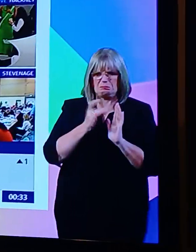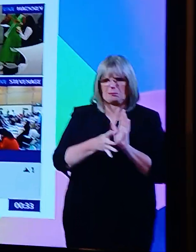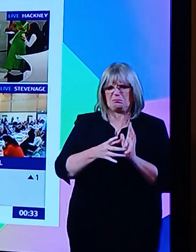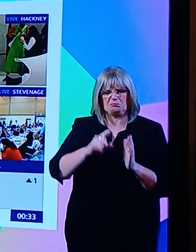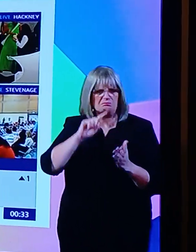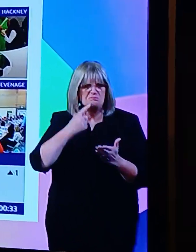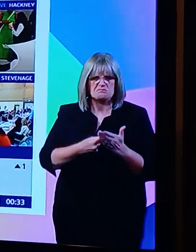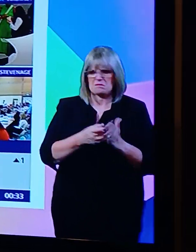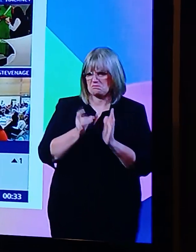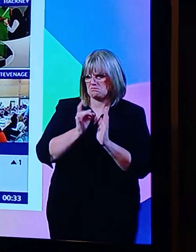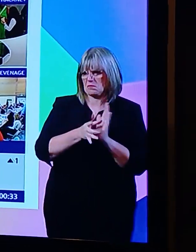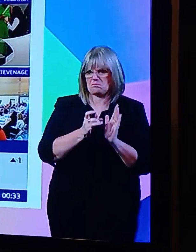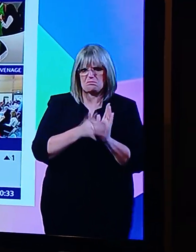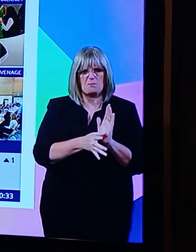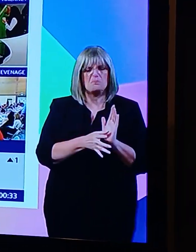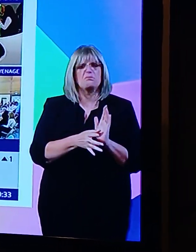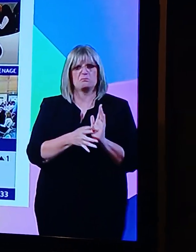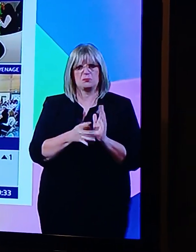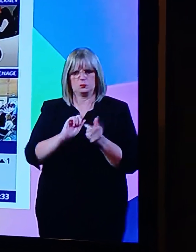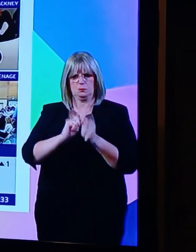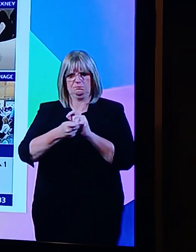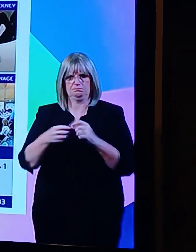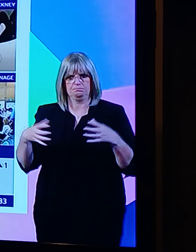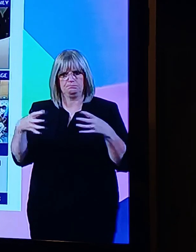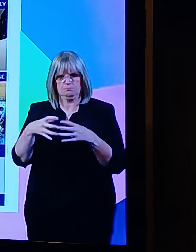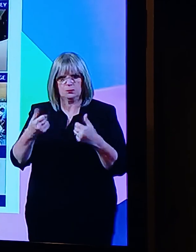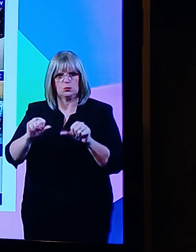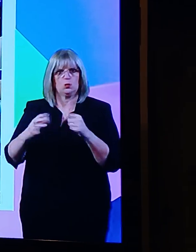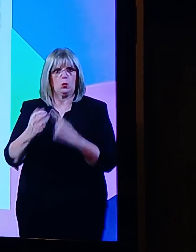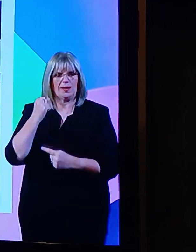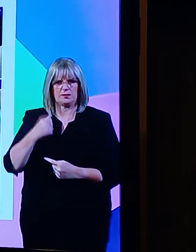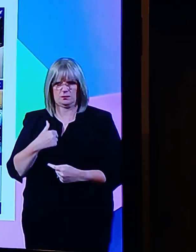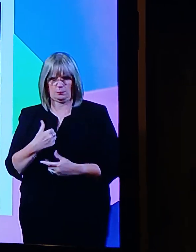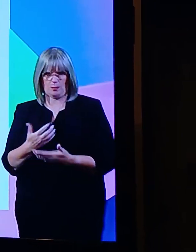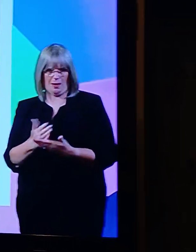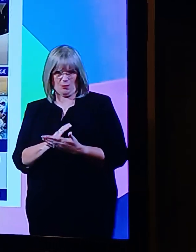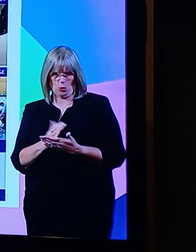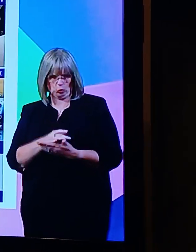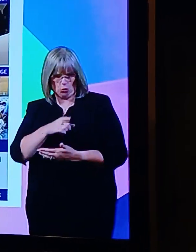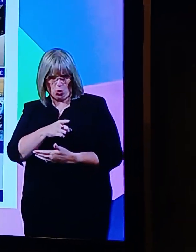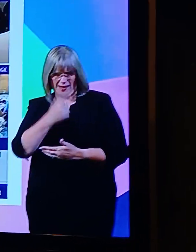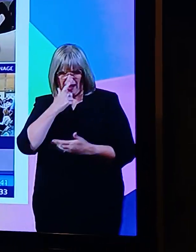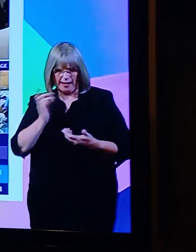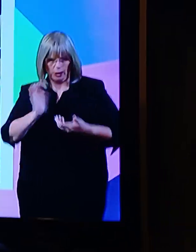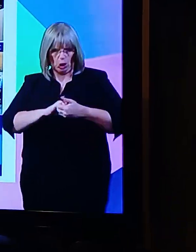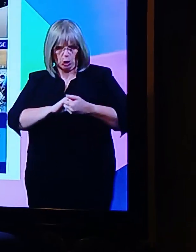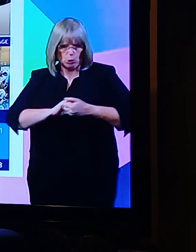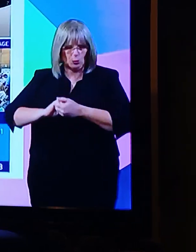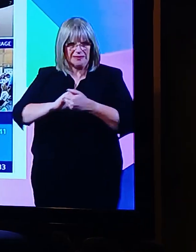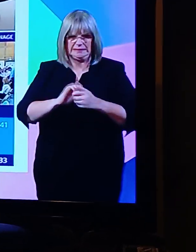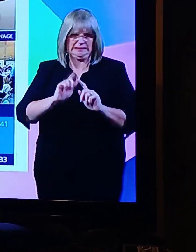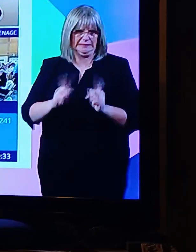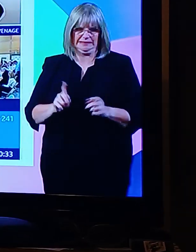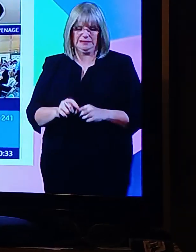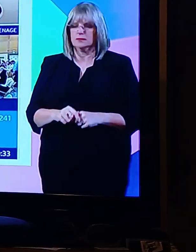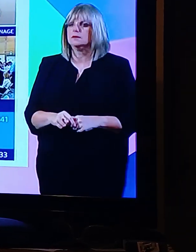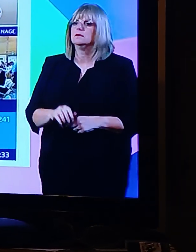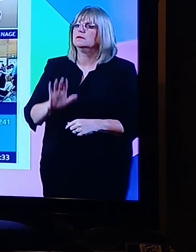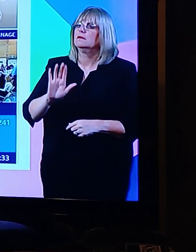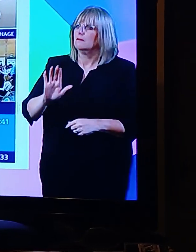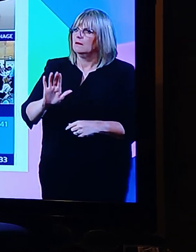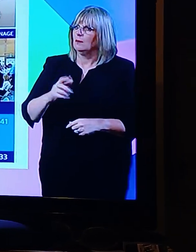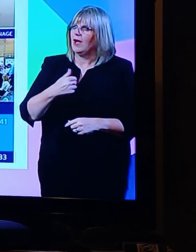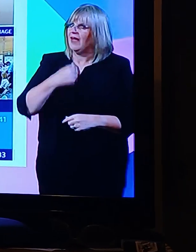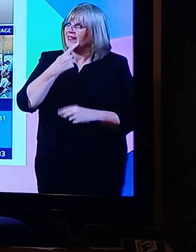to be in a position to win. I'm not sure that Keir Starmer, unity candidate, is what everybody in the Labour Party would say. you speak to those 410 Labour MPs